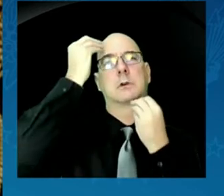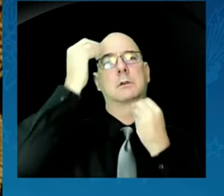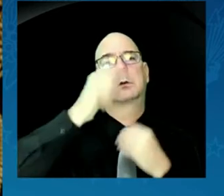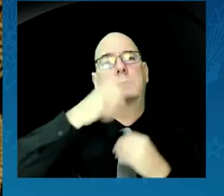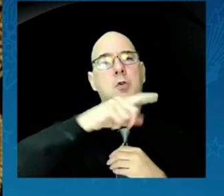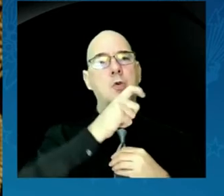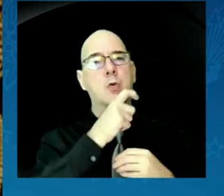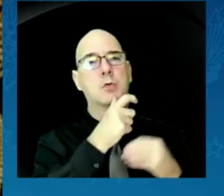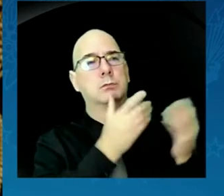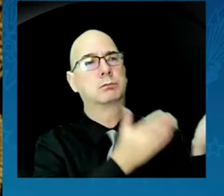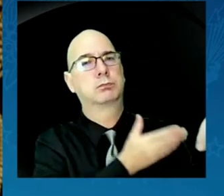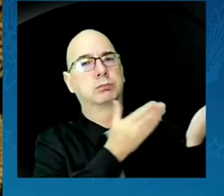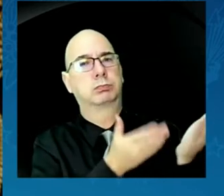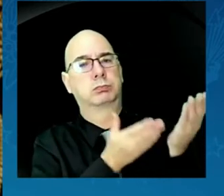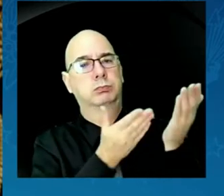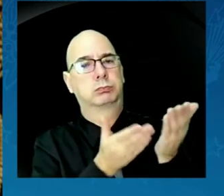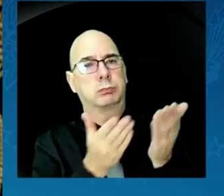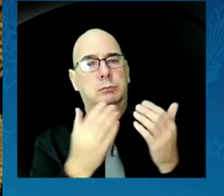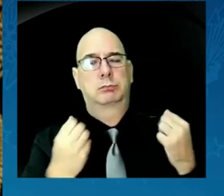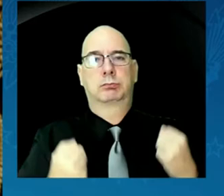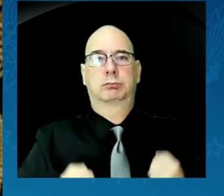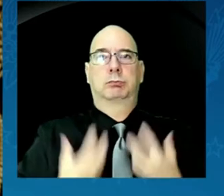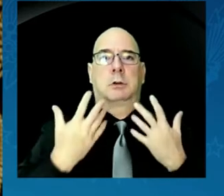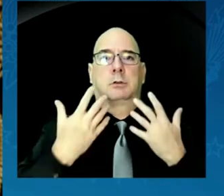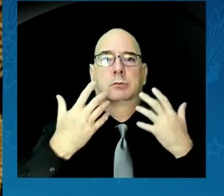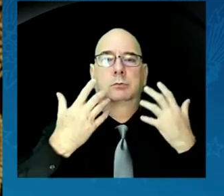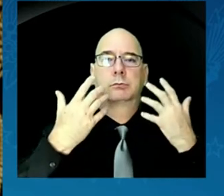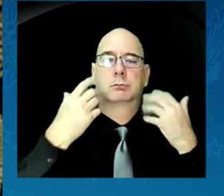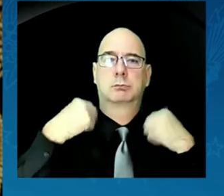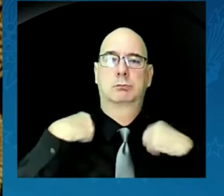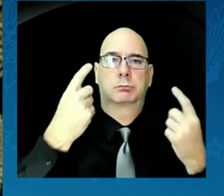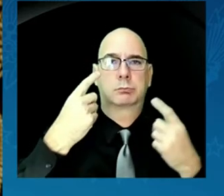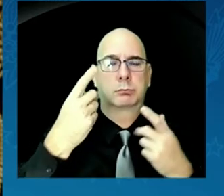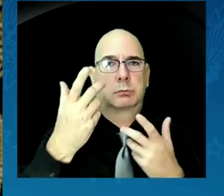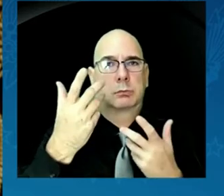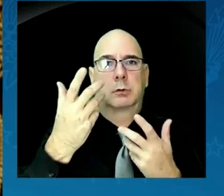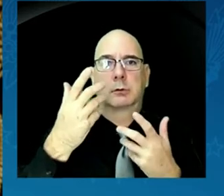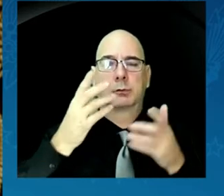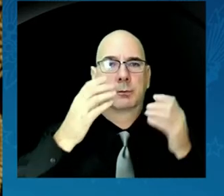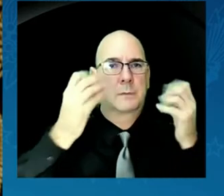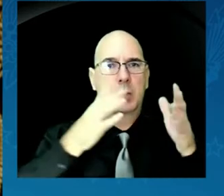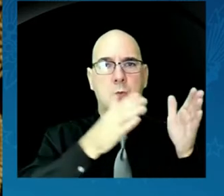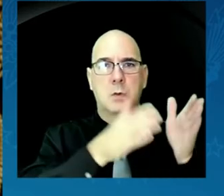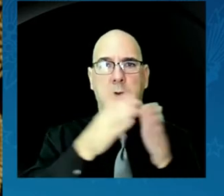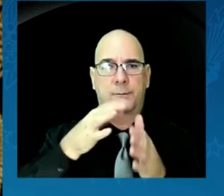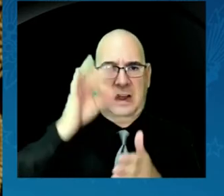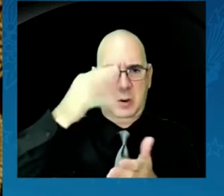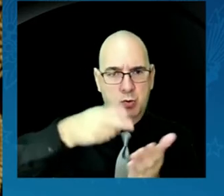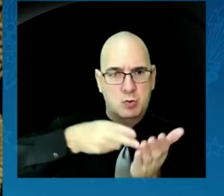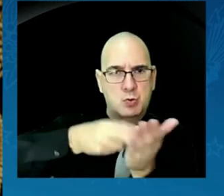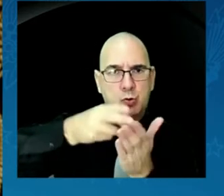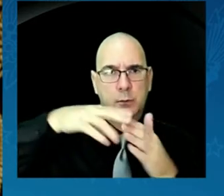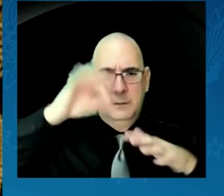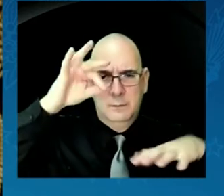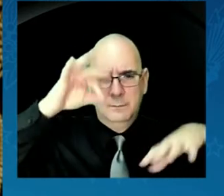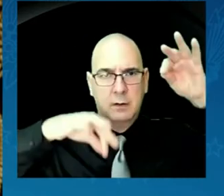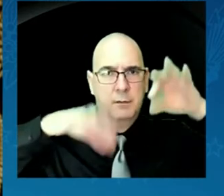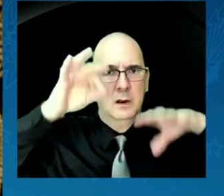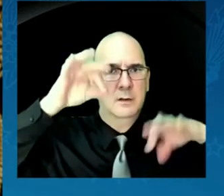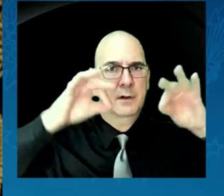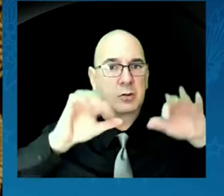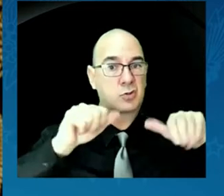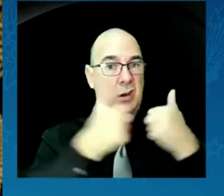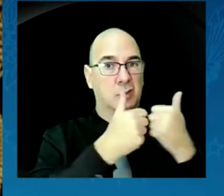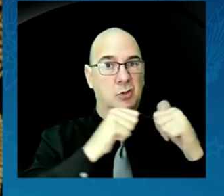help in the search for truth, for solutions to navigate the challenges we face of a changing earth. We must